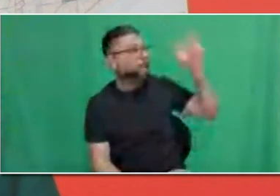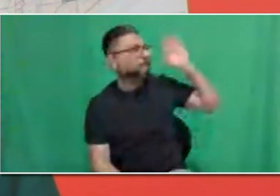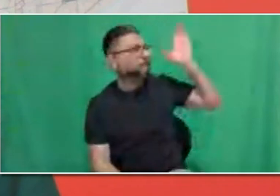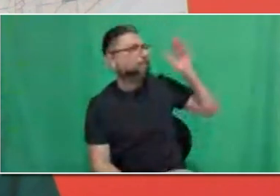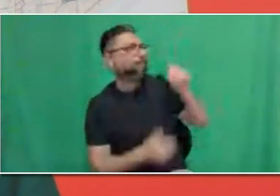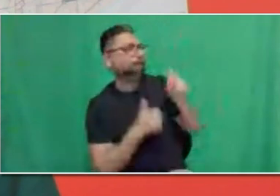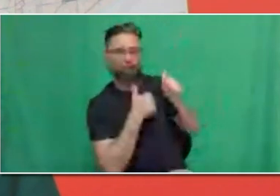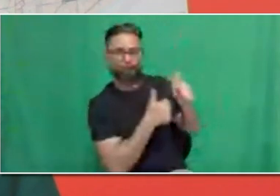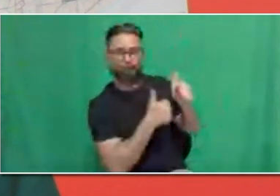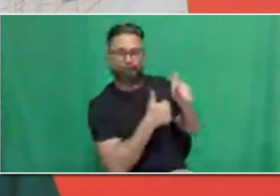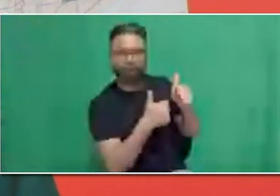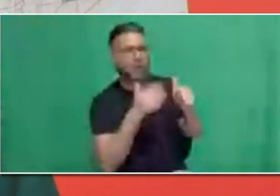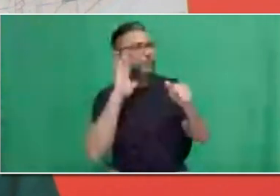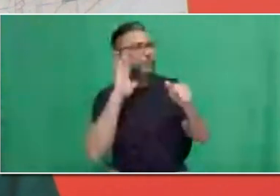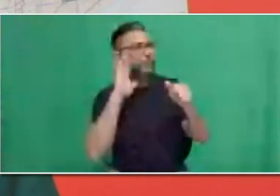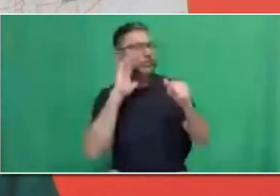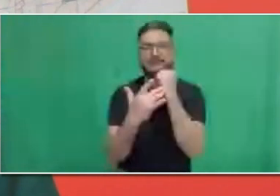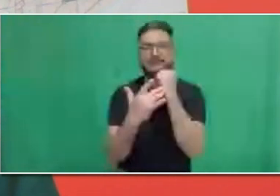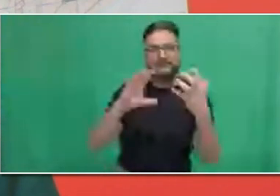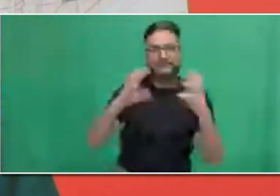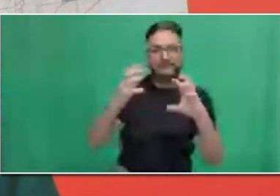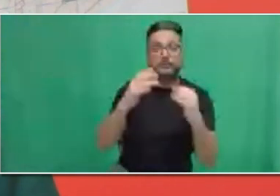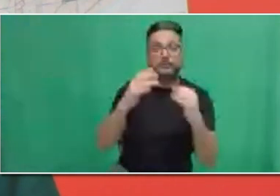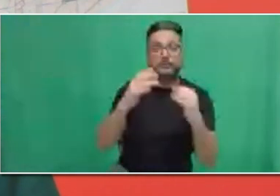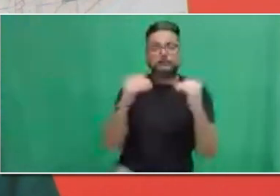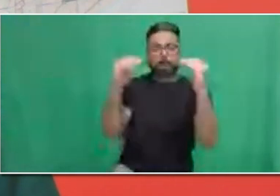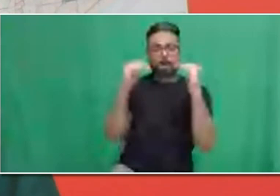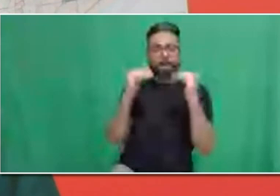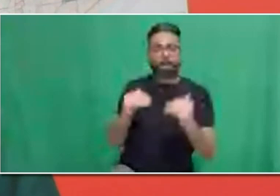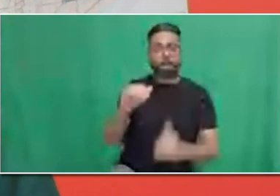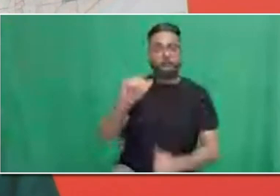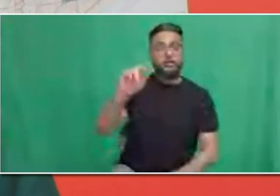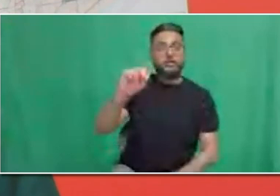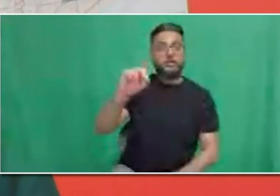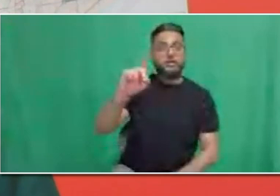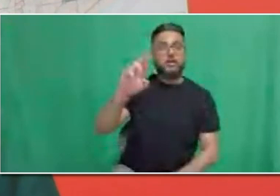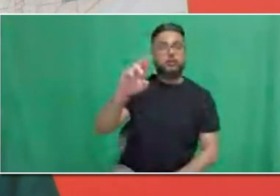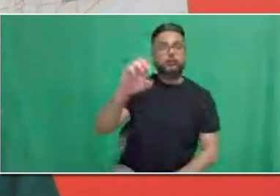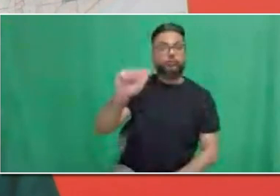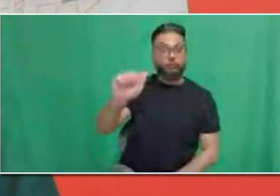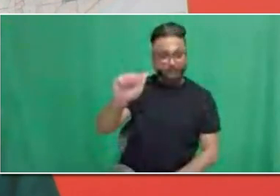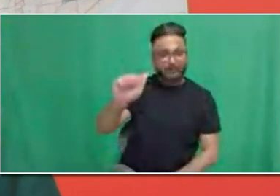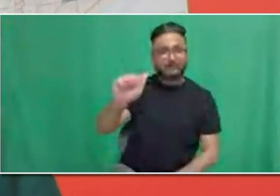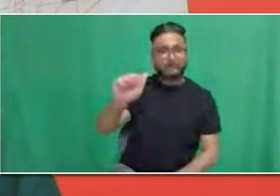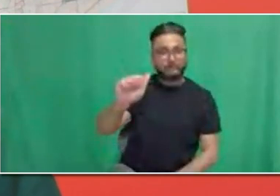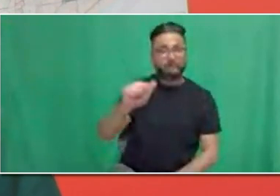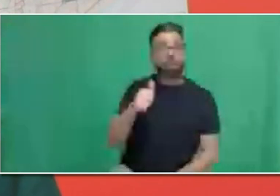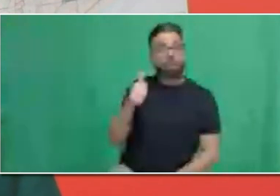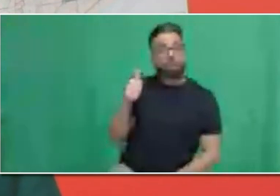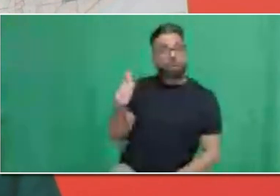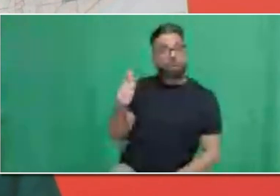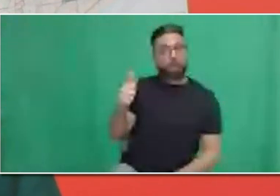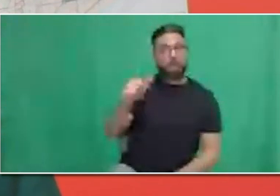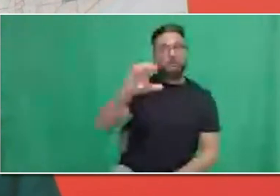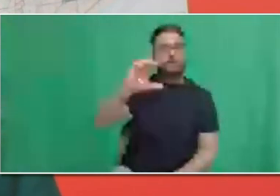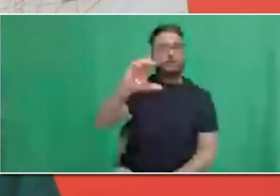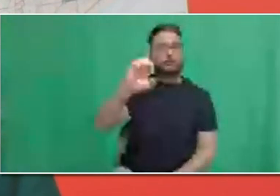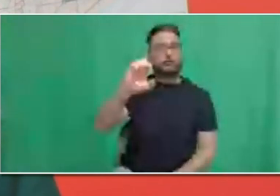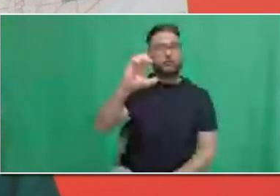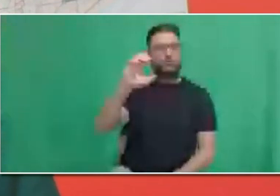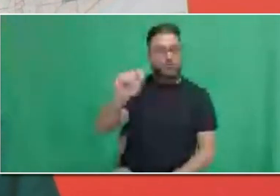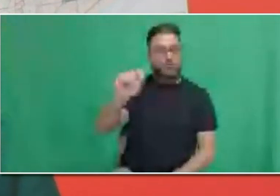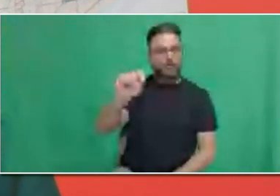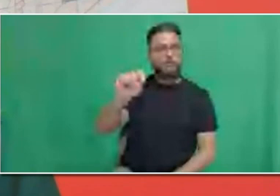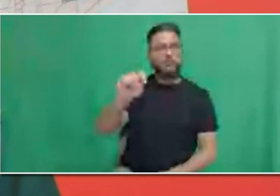She is an engineering technologist, civil engineering, in our construction and expansion group. She is going to be speaking about